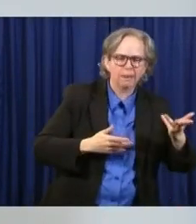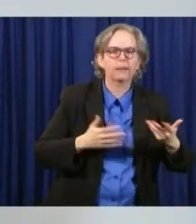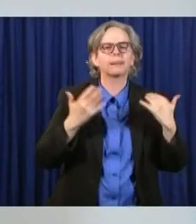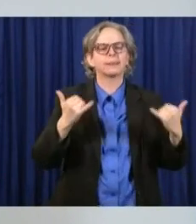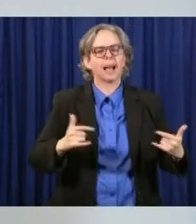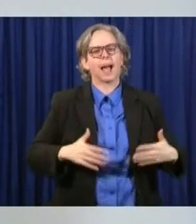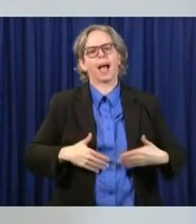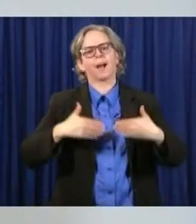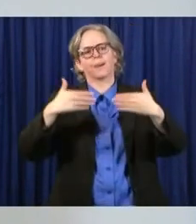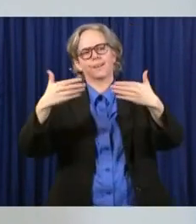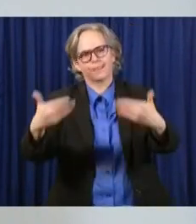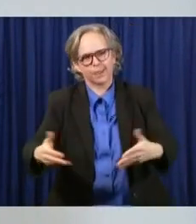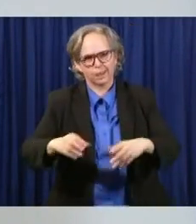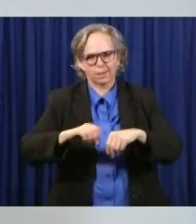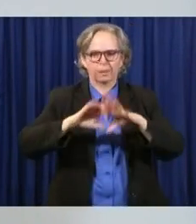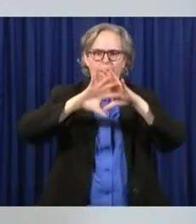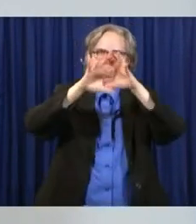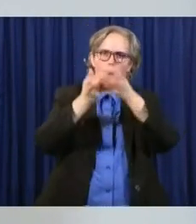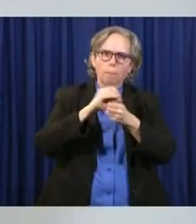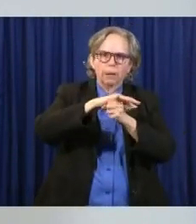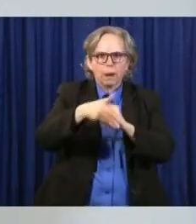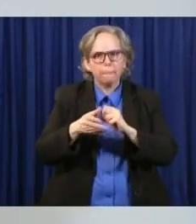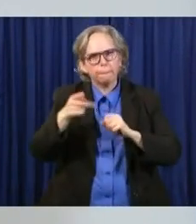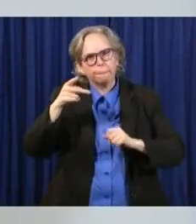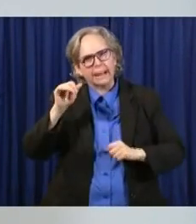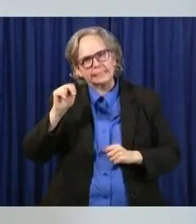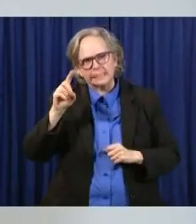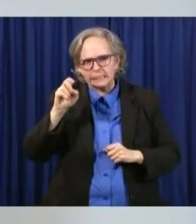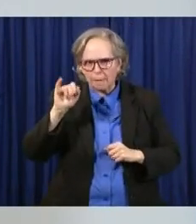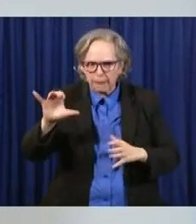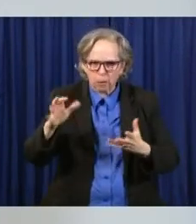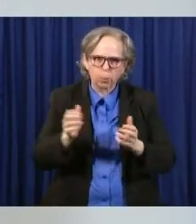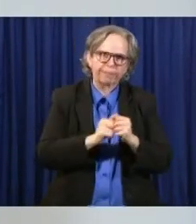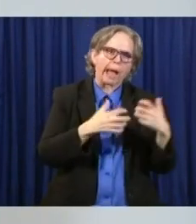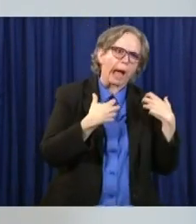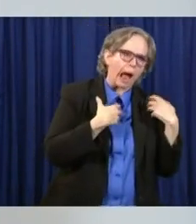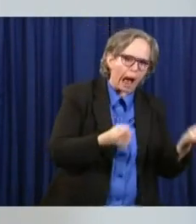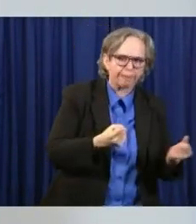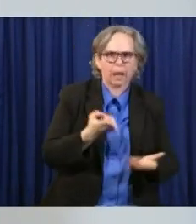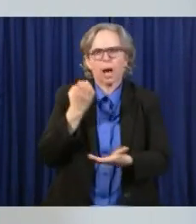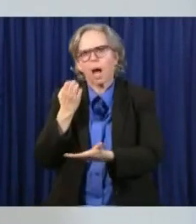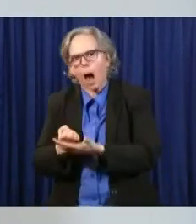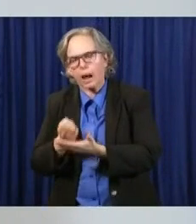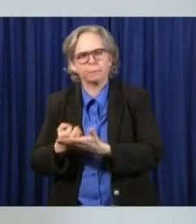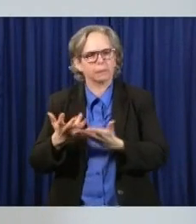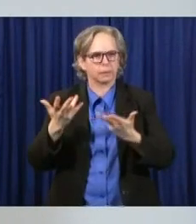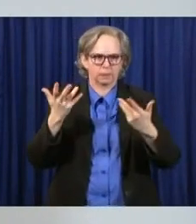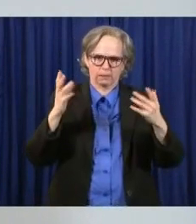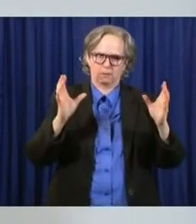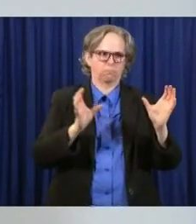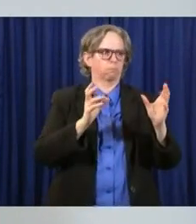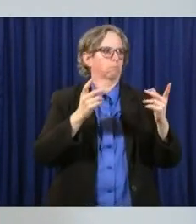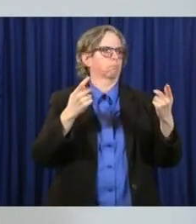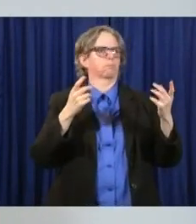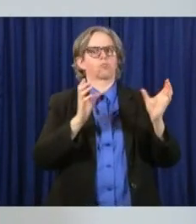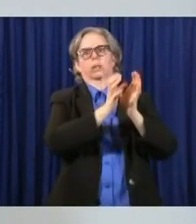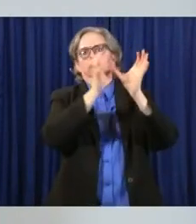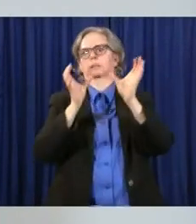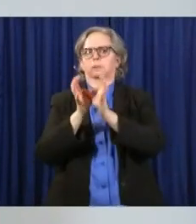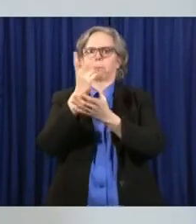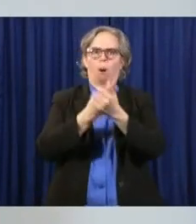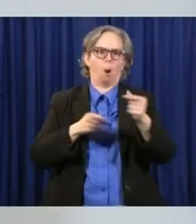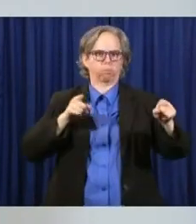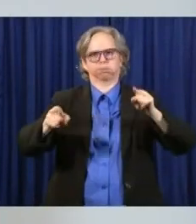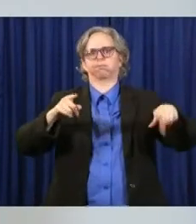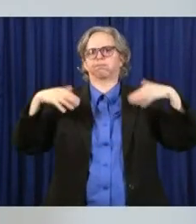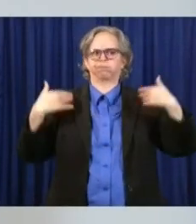has created, and there are both health and economic consequences as well as budgetary consequences. In all of those times, I can never